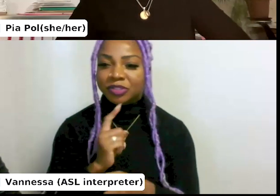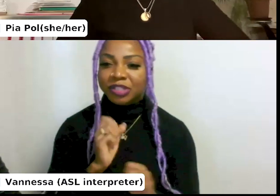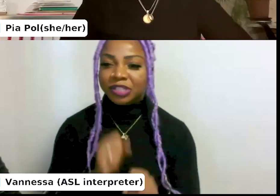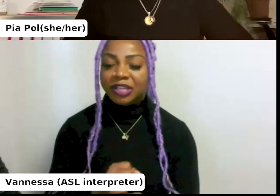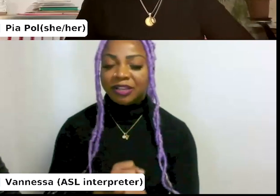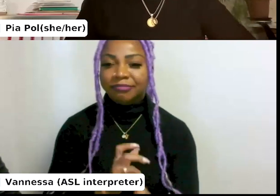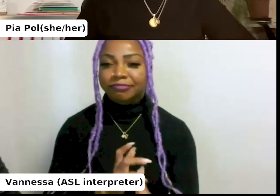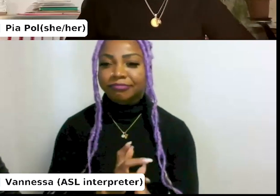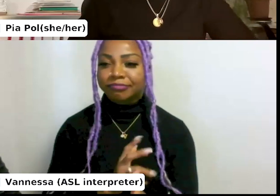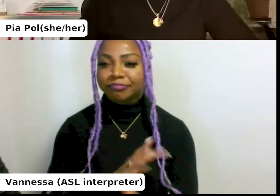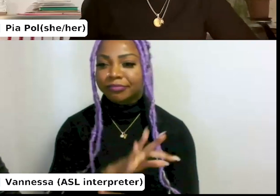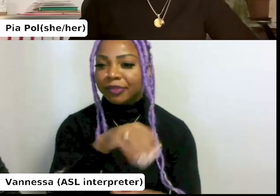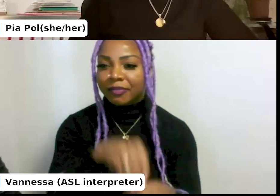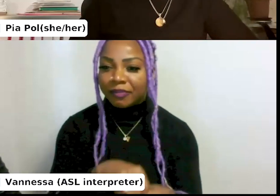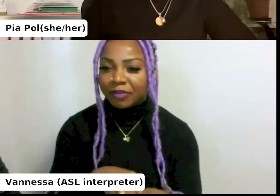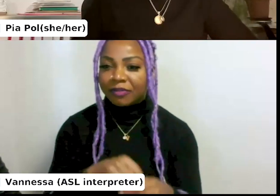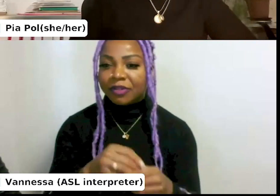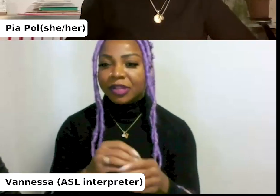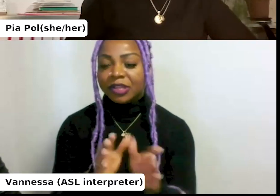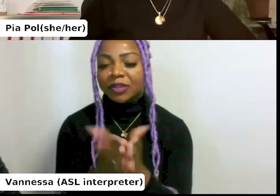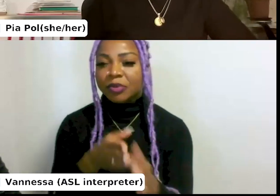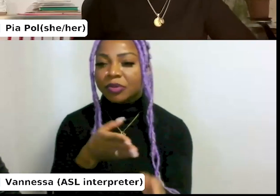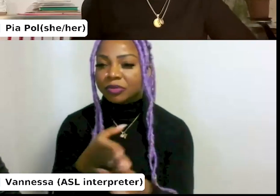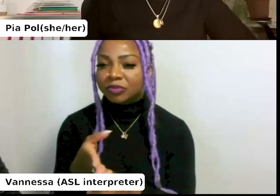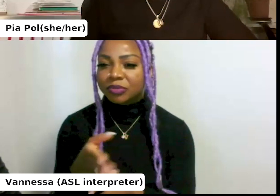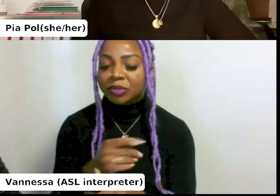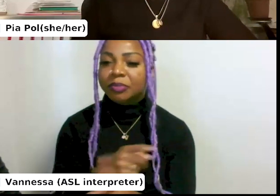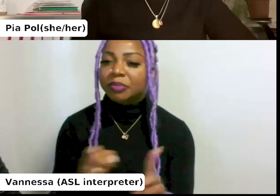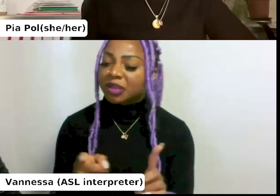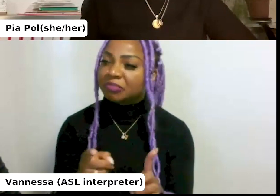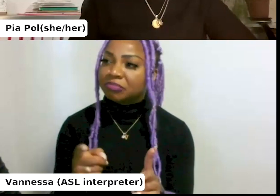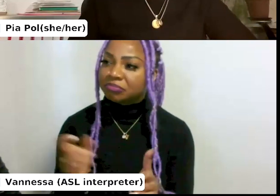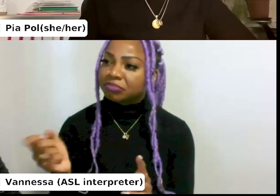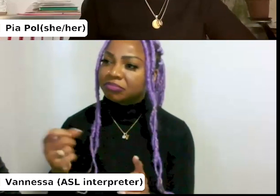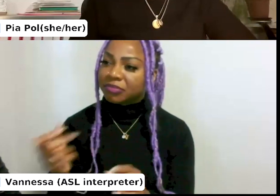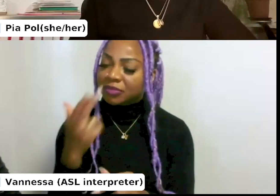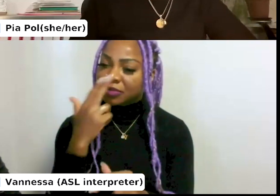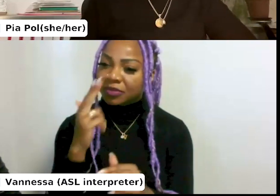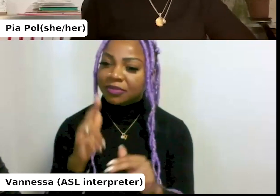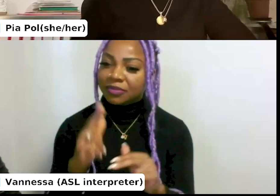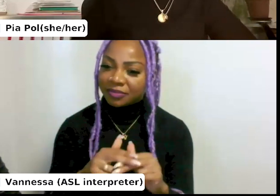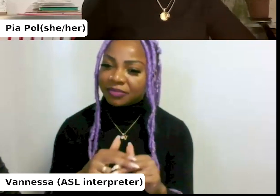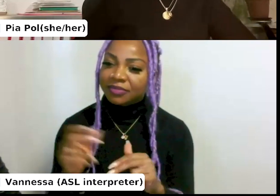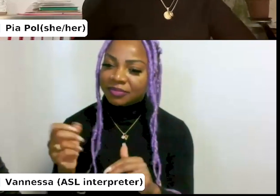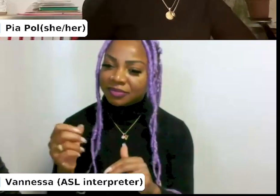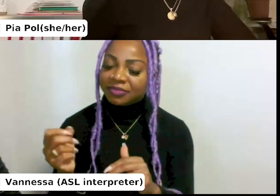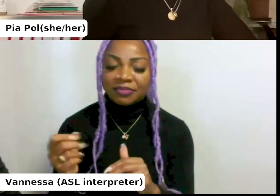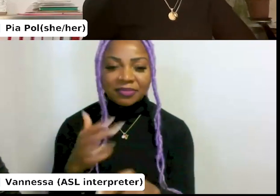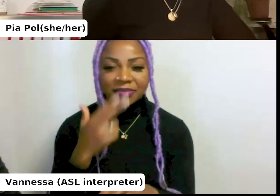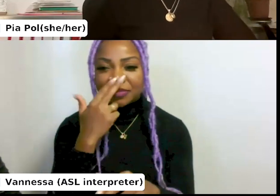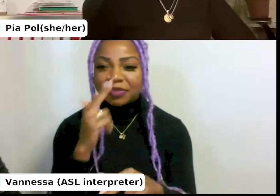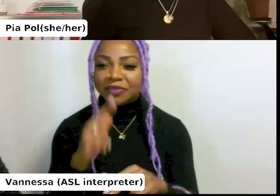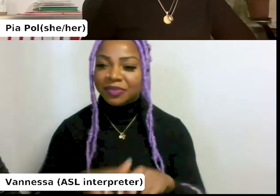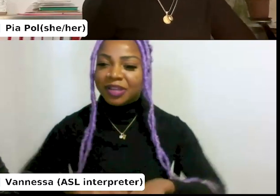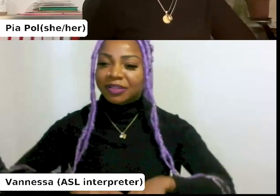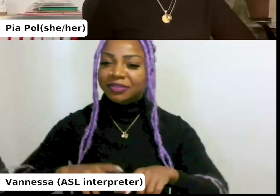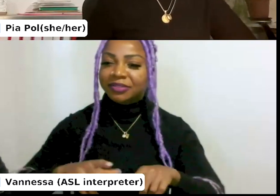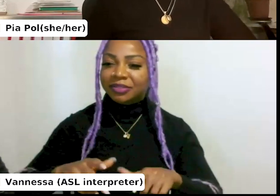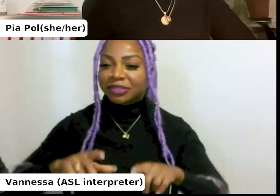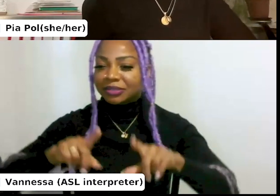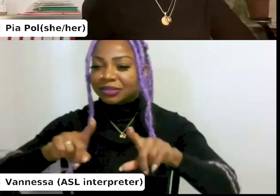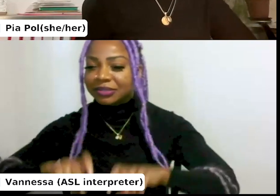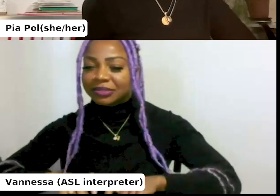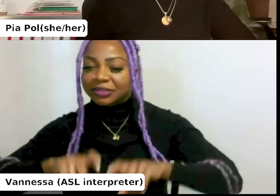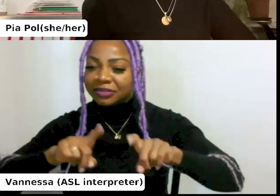still trying to figure out, but what it's definitely a lot of fun to, uh, experiment with, but I feel like it's still,